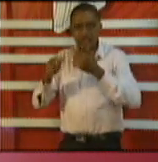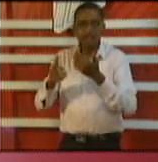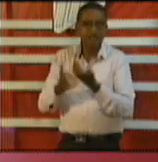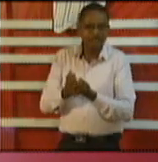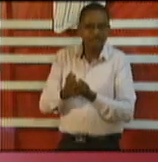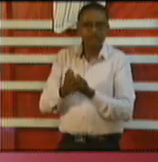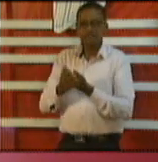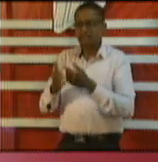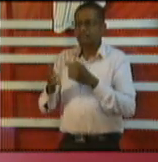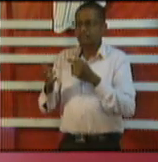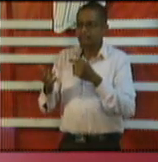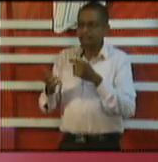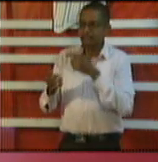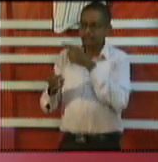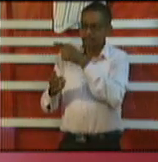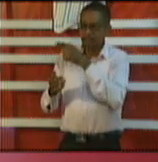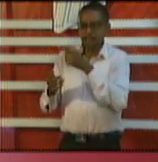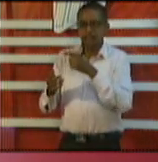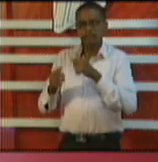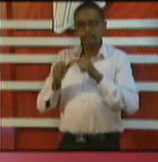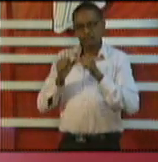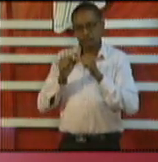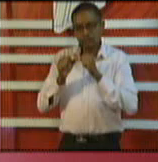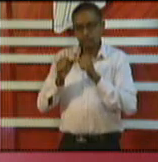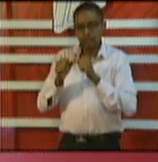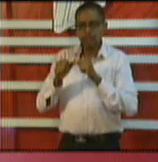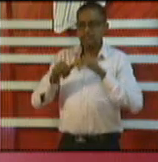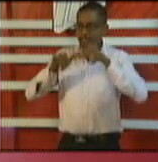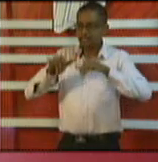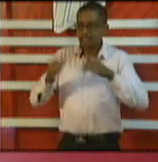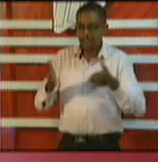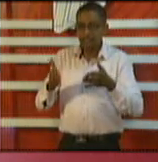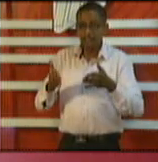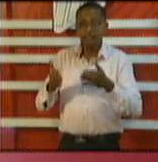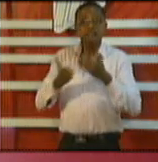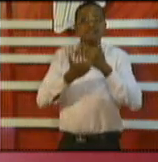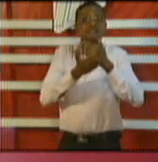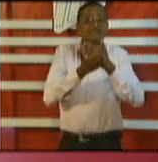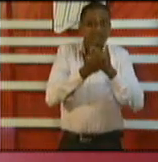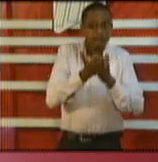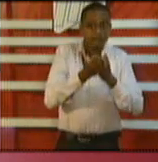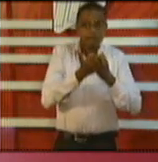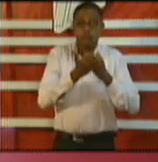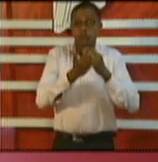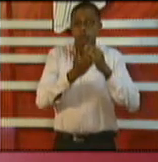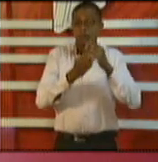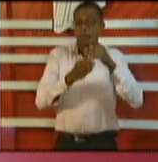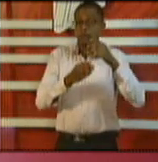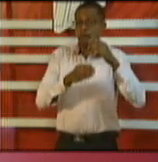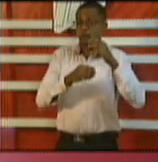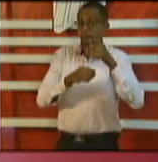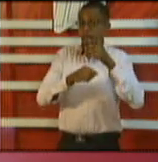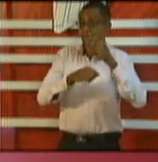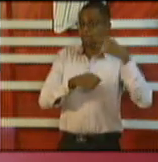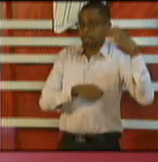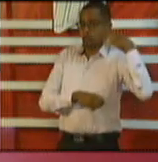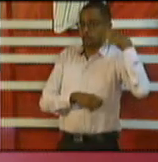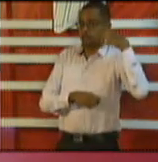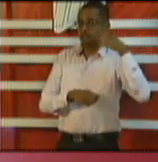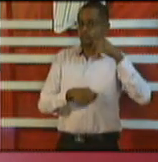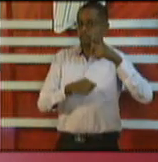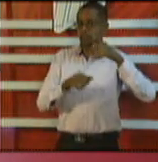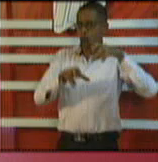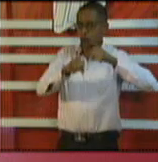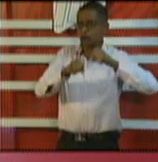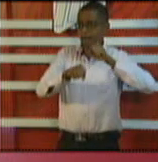employers have been looking to our Venezuelan immigrants to for them to get the necessary paperwork